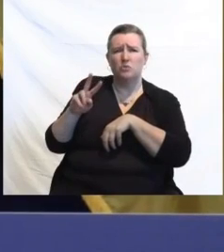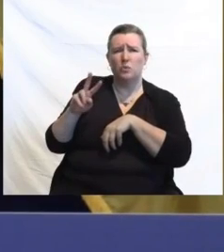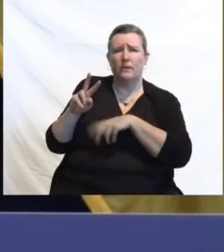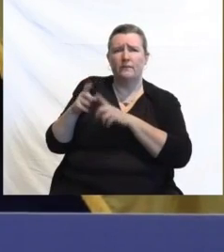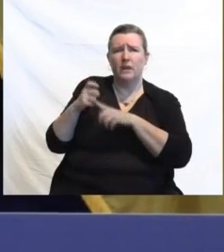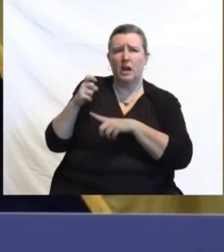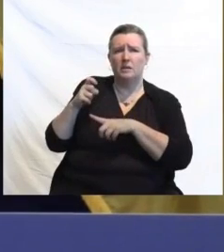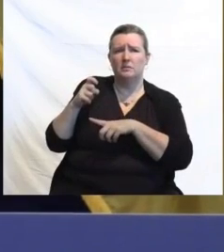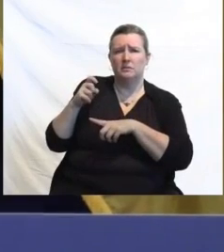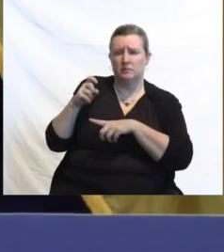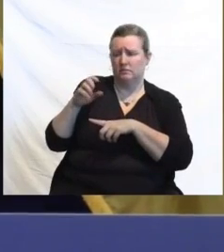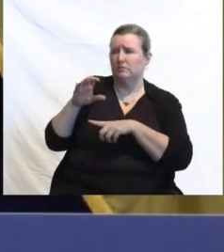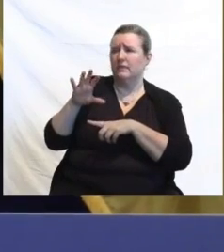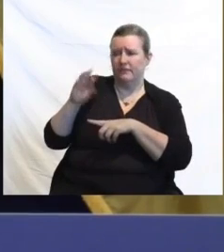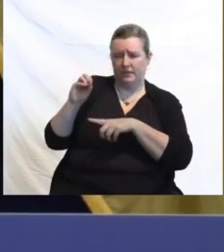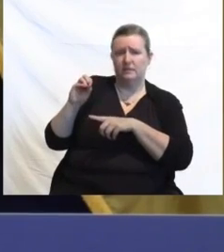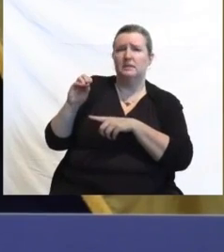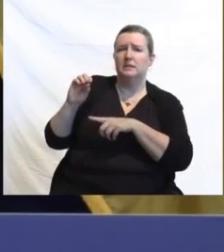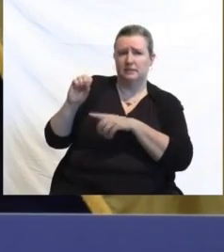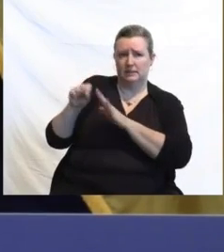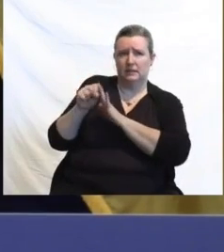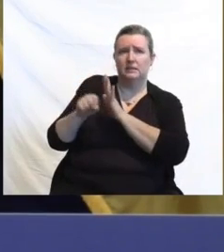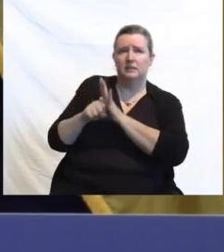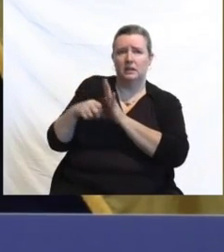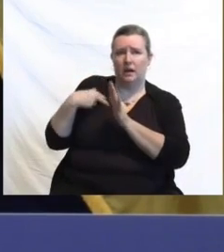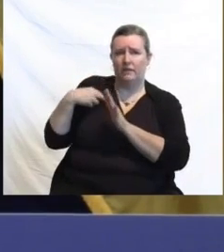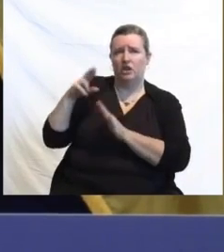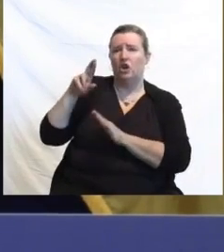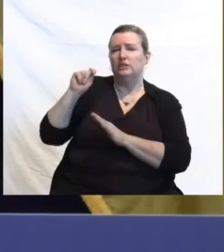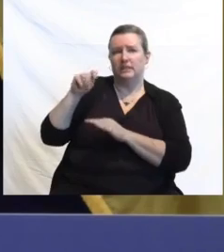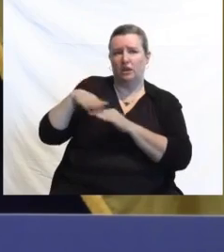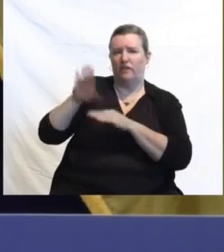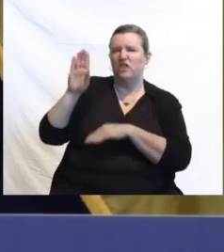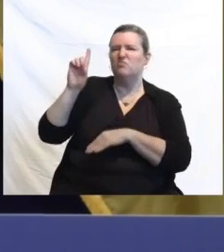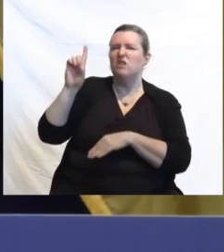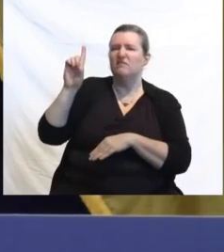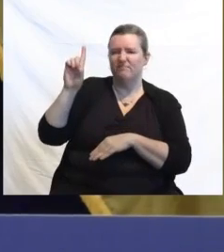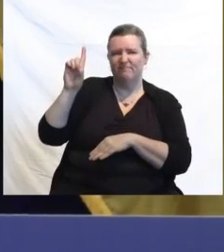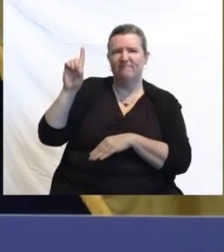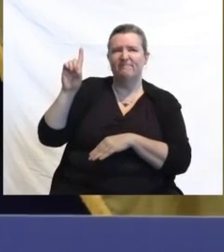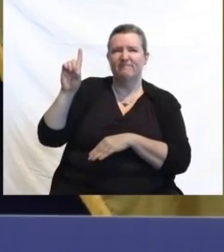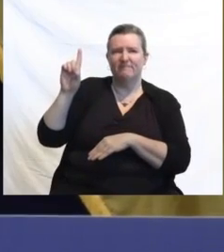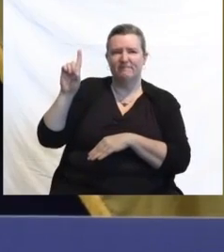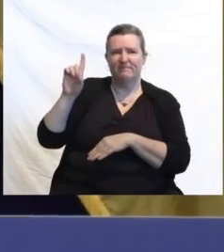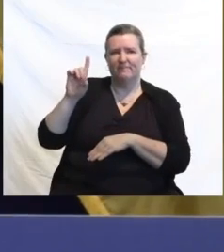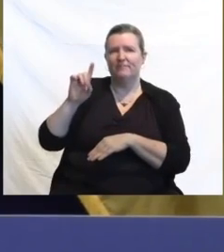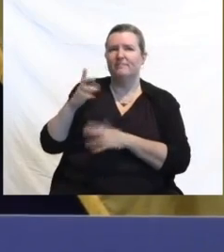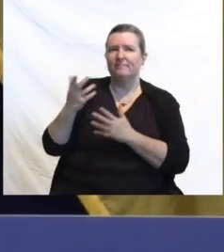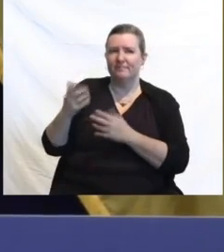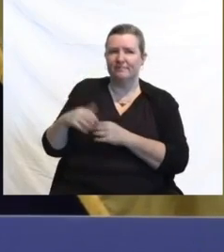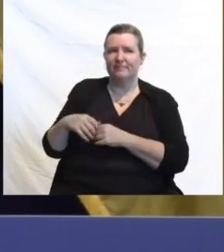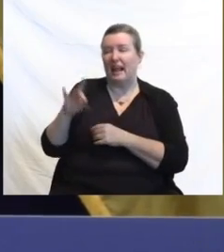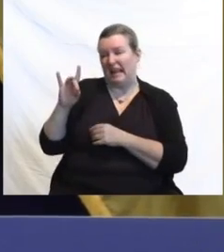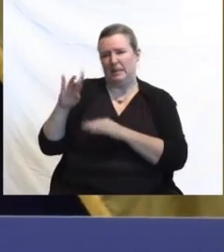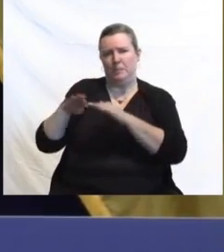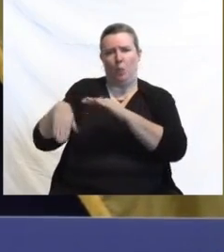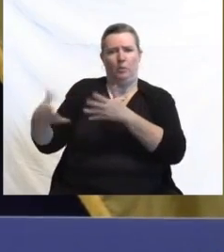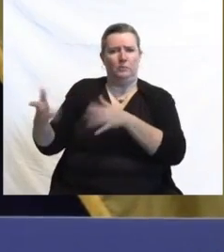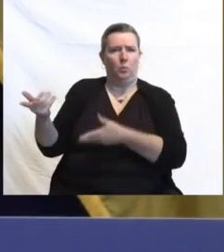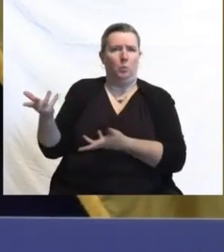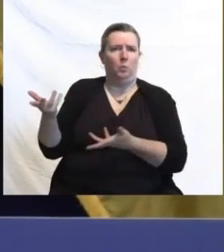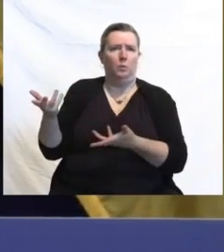now that's over one and there are eight that are below. When I looked at the list of eight, they didn't have a whole lot to do with each other. There were different